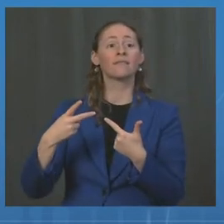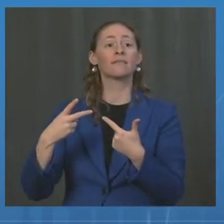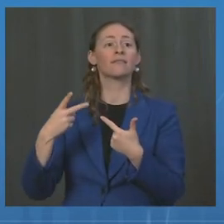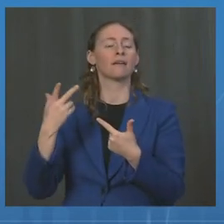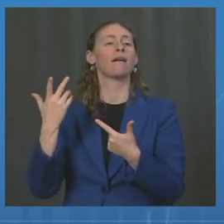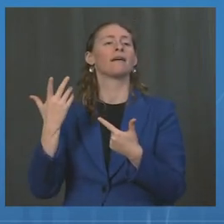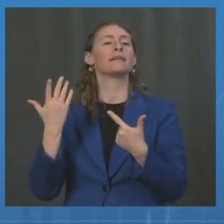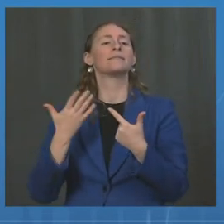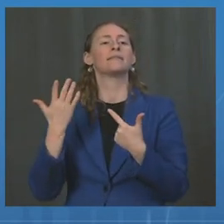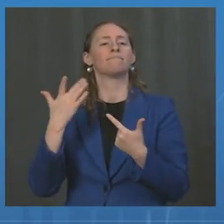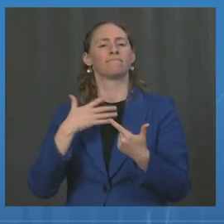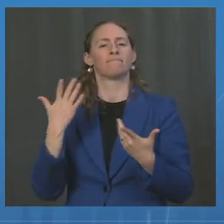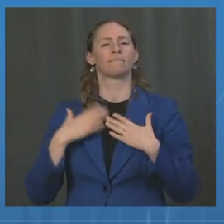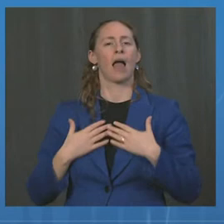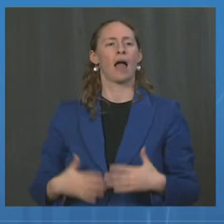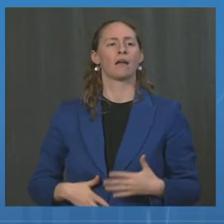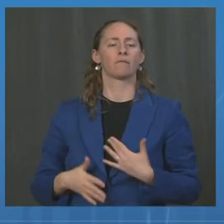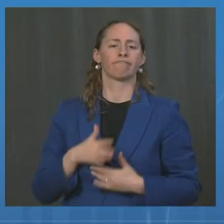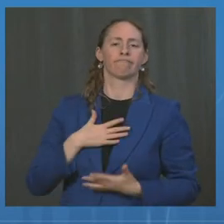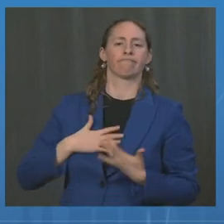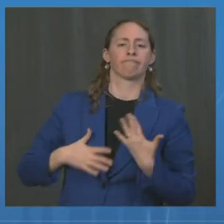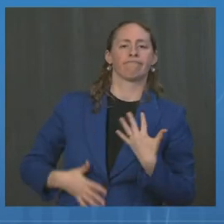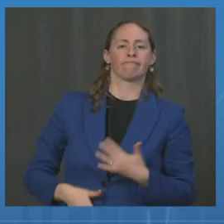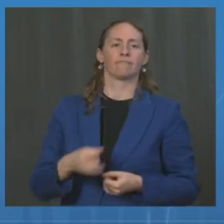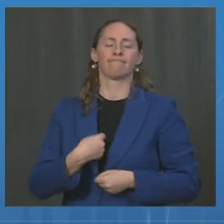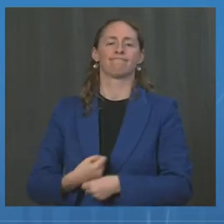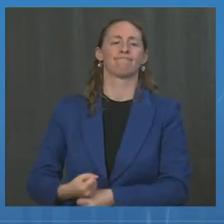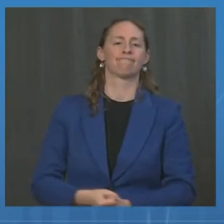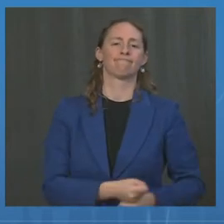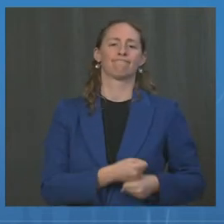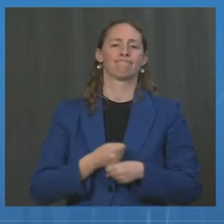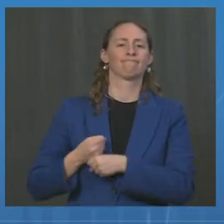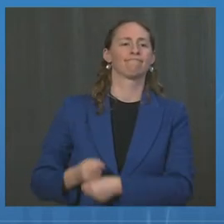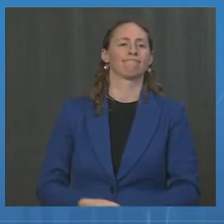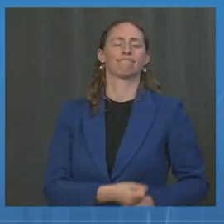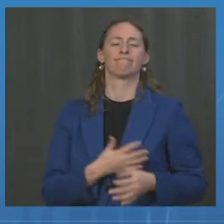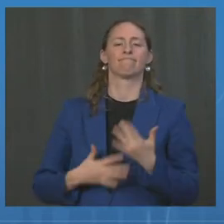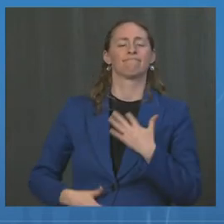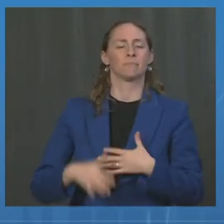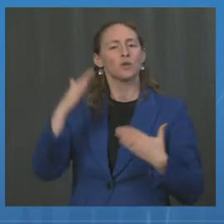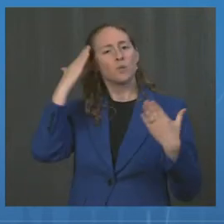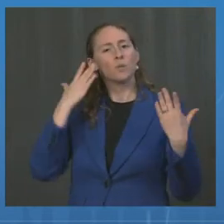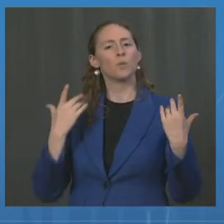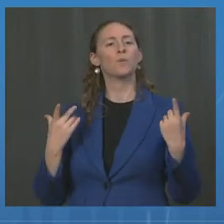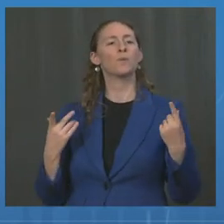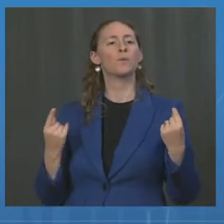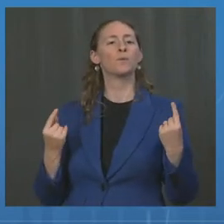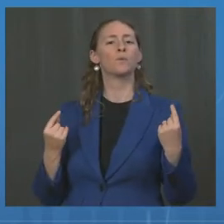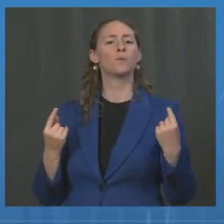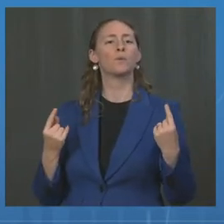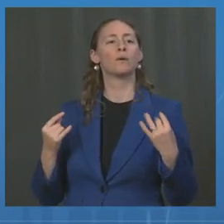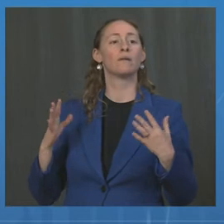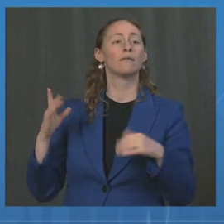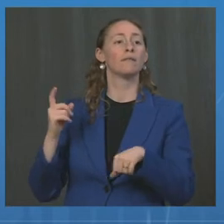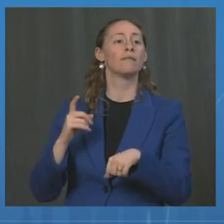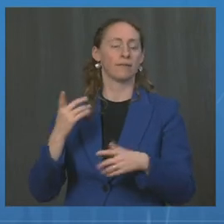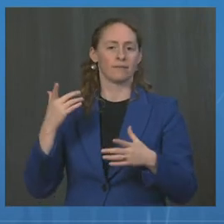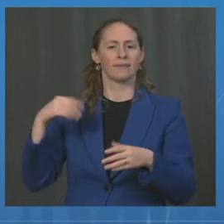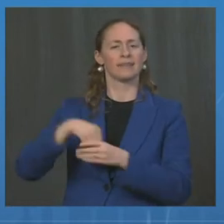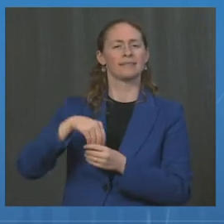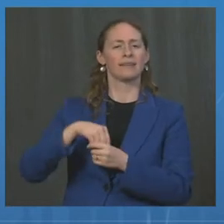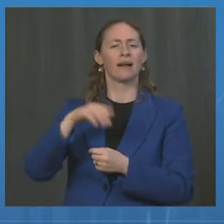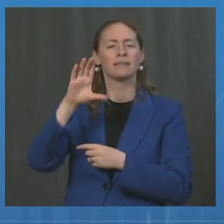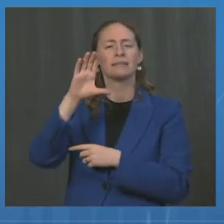chance to mature in both affinity maturation and maturation of the B-cell repertoire, it is